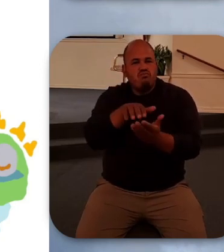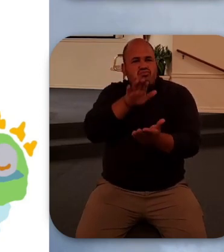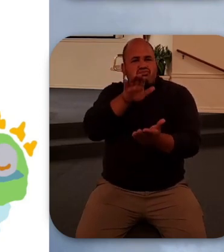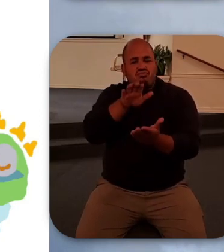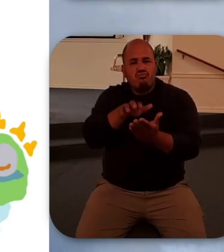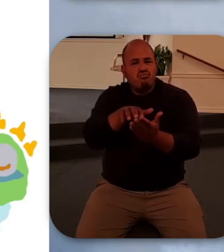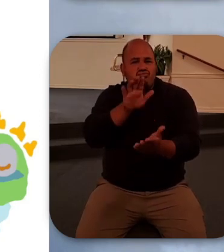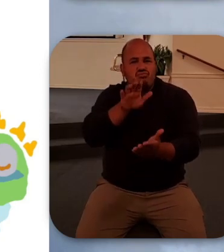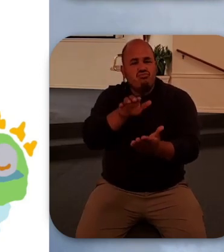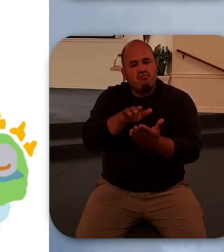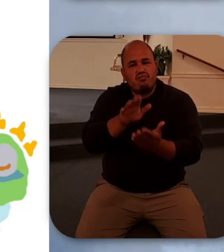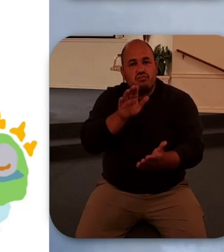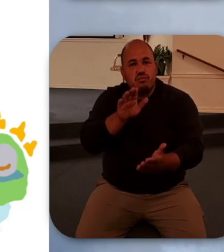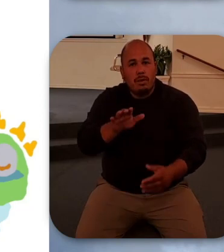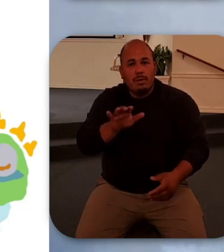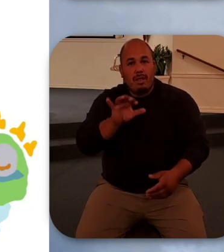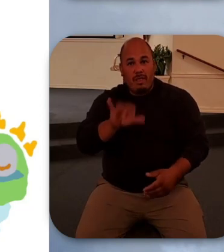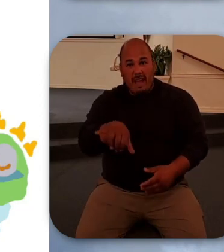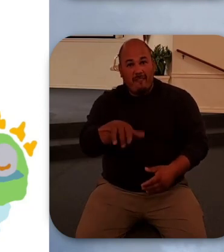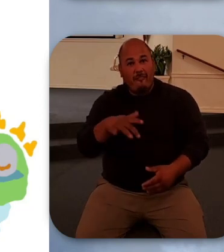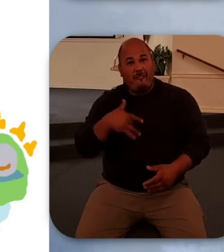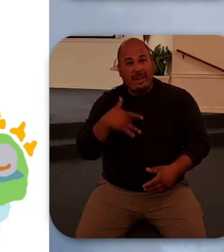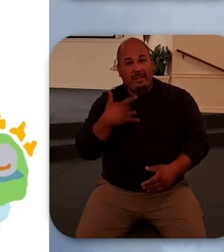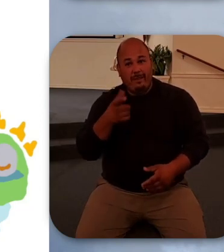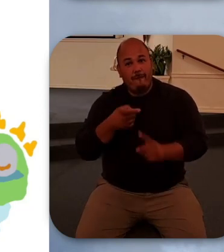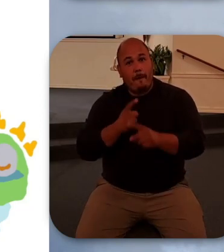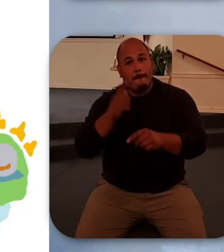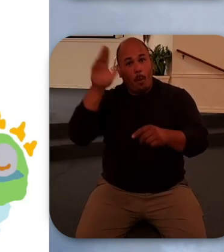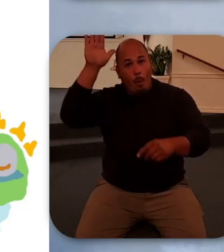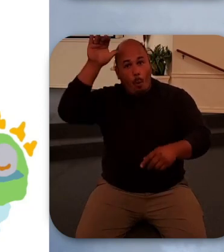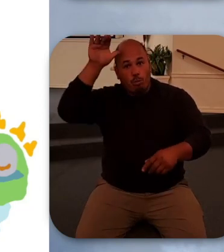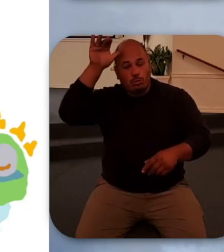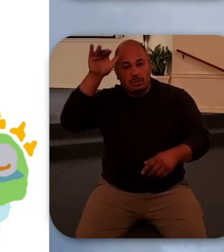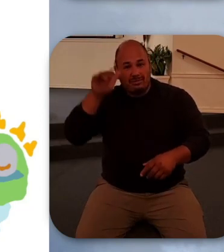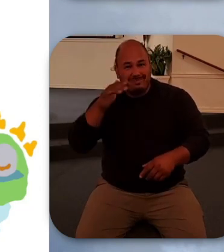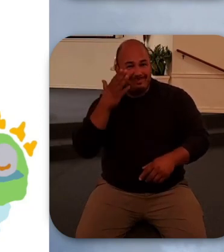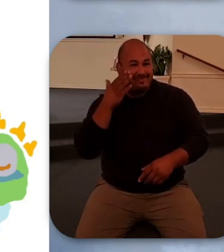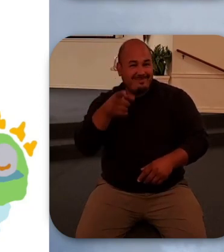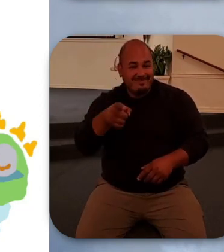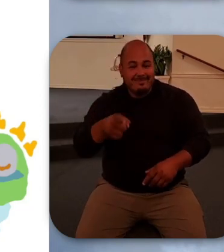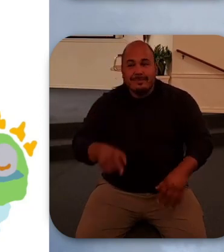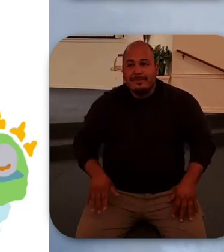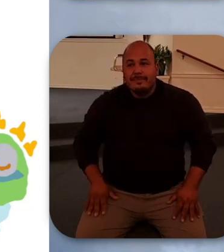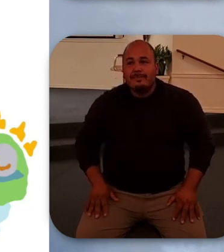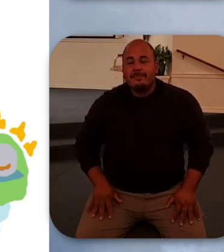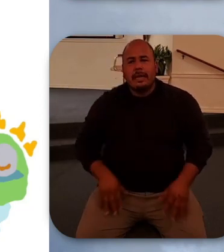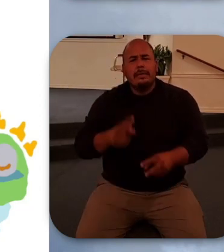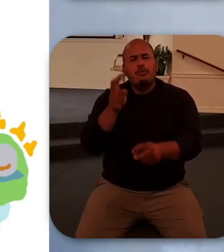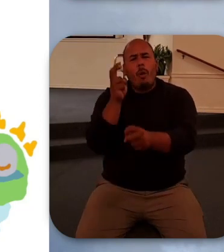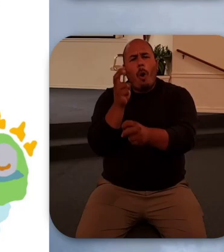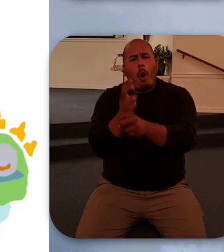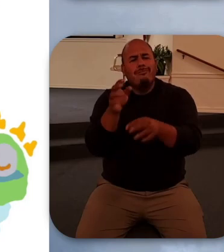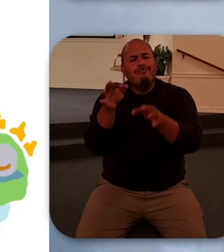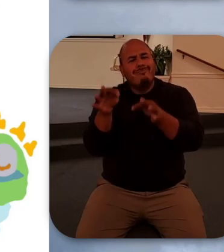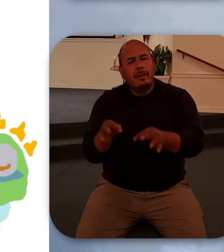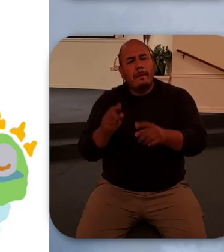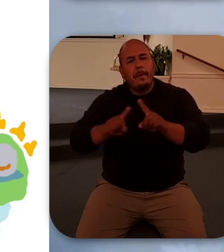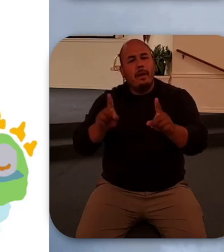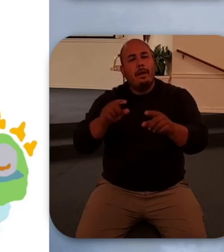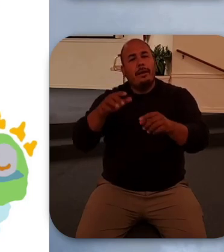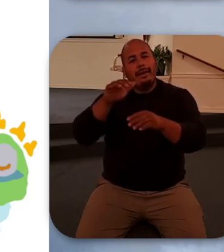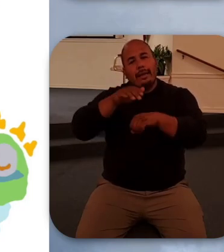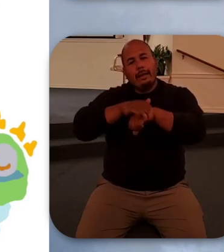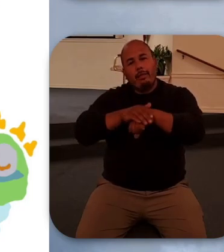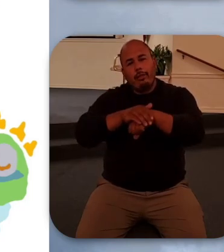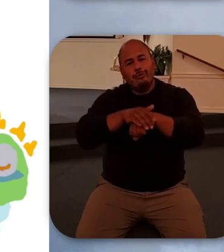and we have a feeling that goes along with that that's kind of hard to describe in English. In